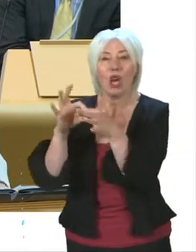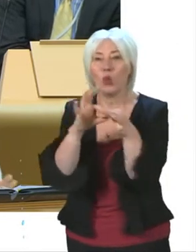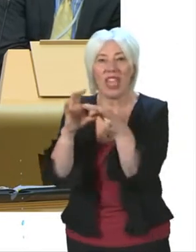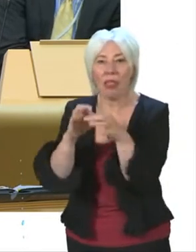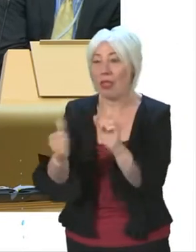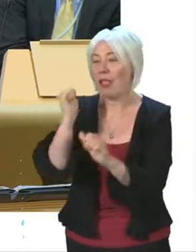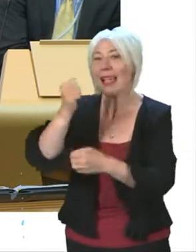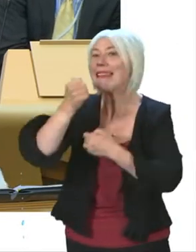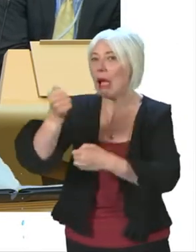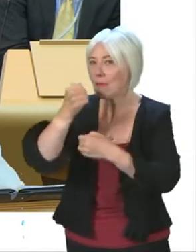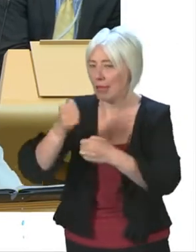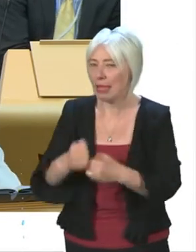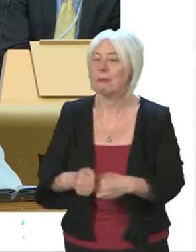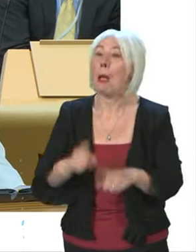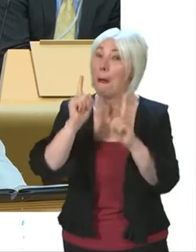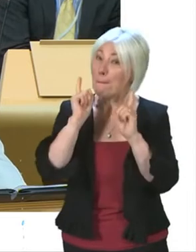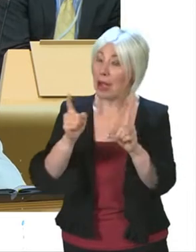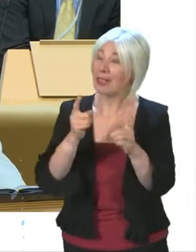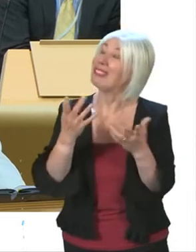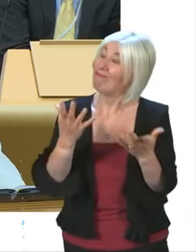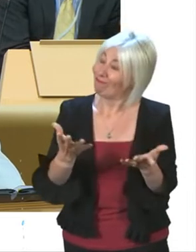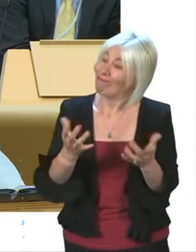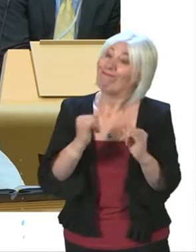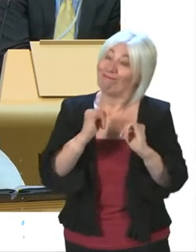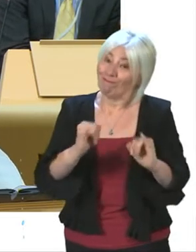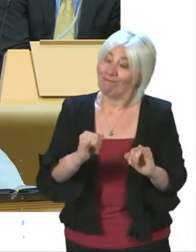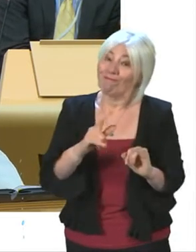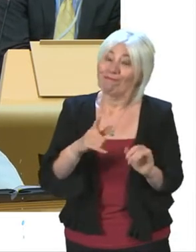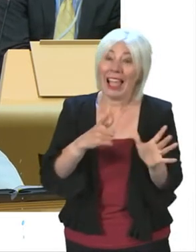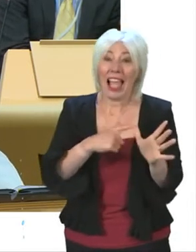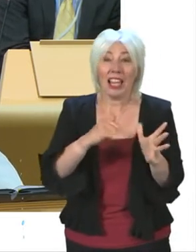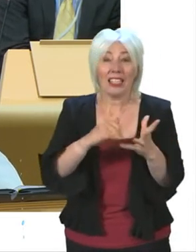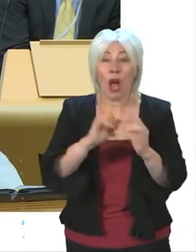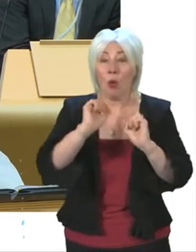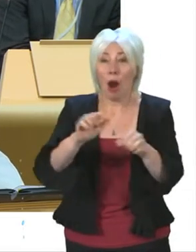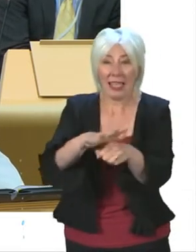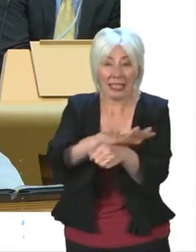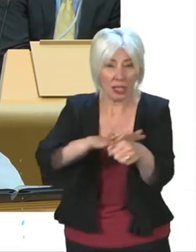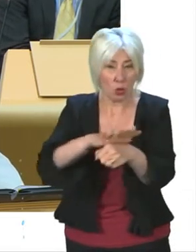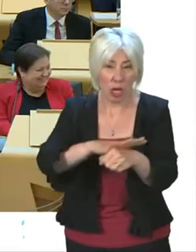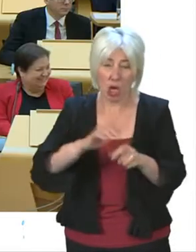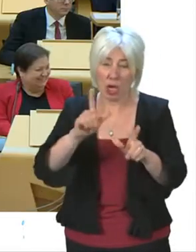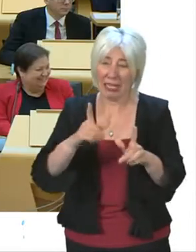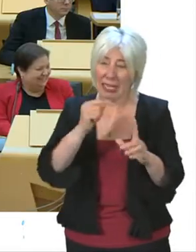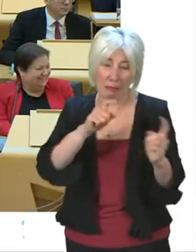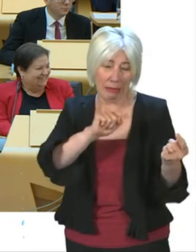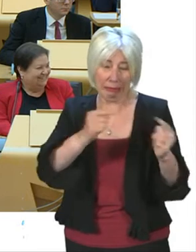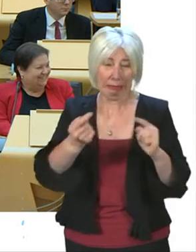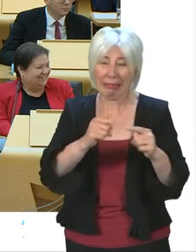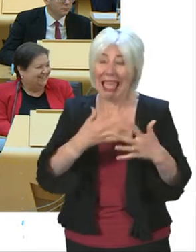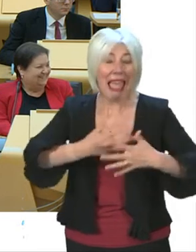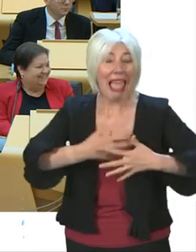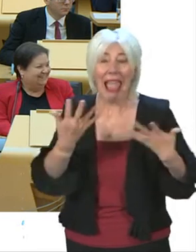But most fundamentally of all, presiding officer, Anna Sarwar's absurd position puts him at odds with any